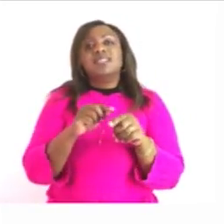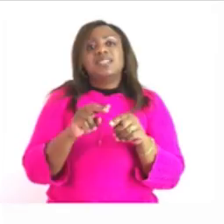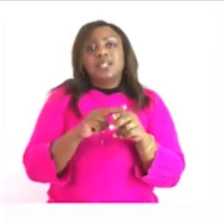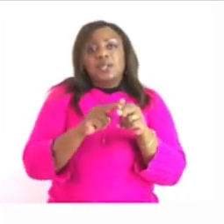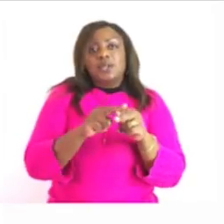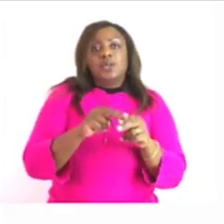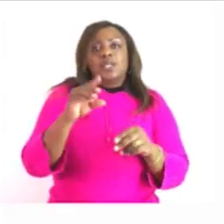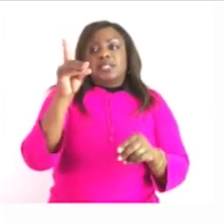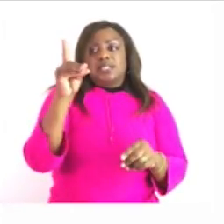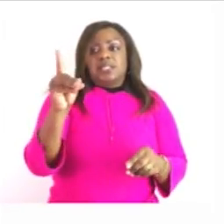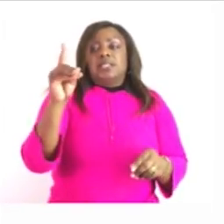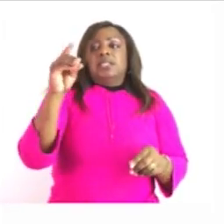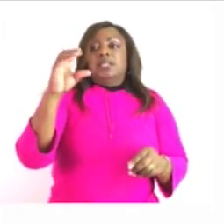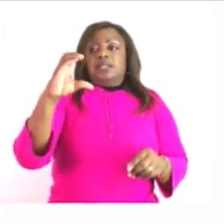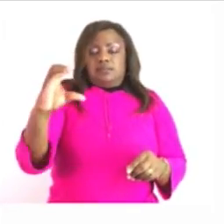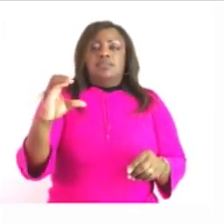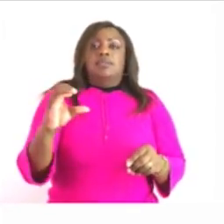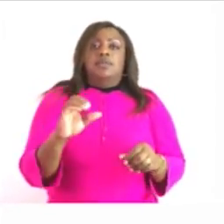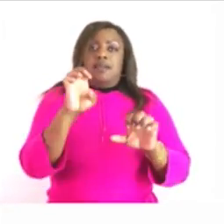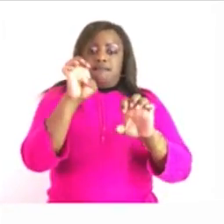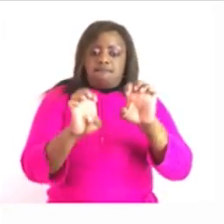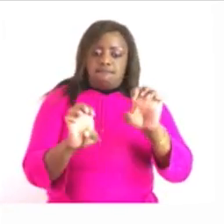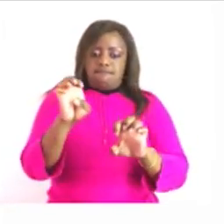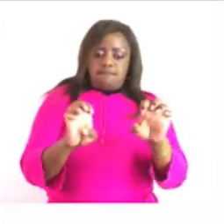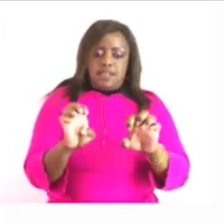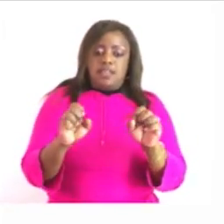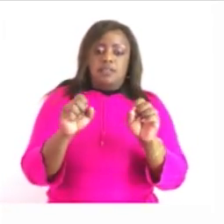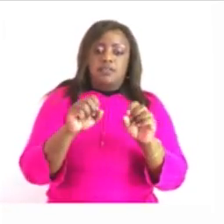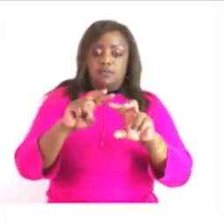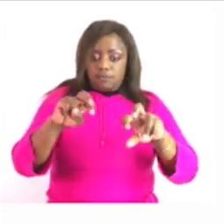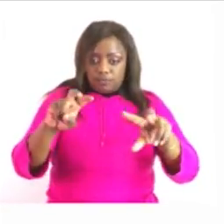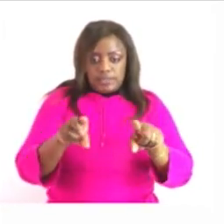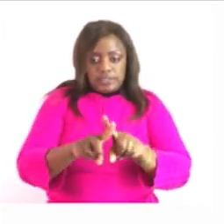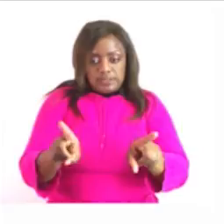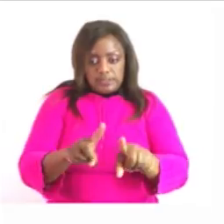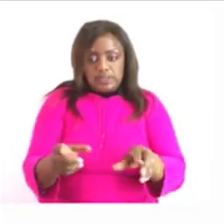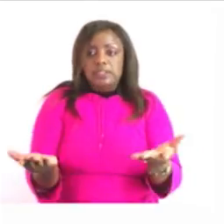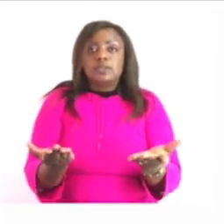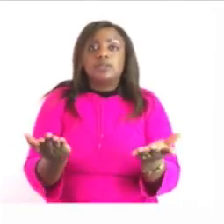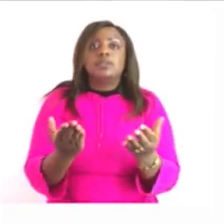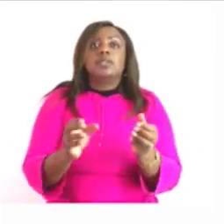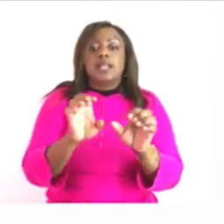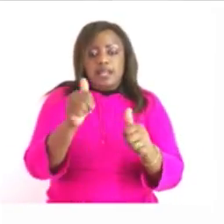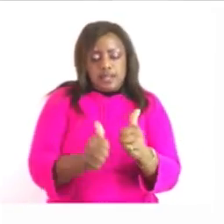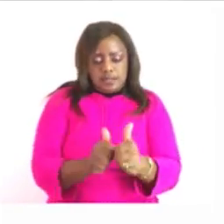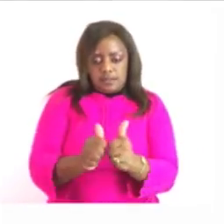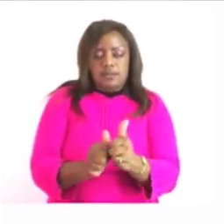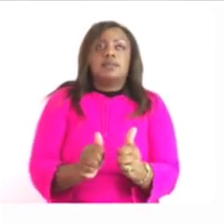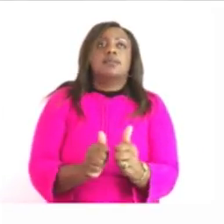and the evaluation you have to find the difference you rate your estimate and also